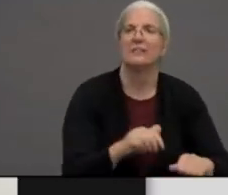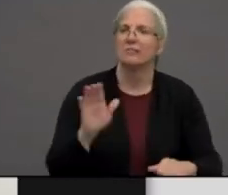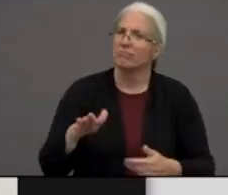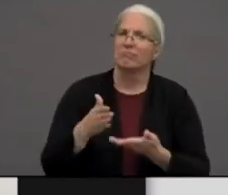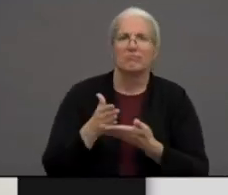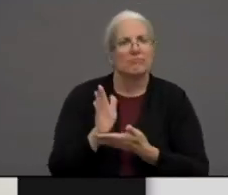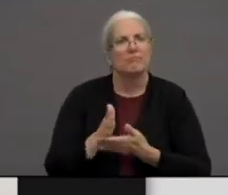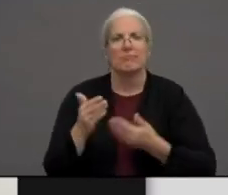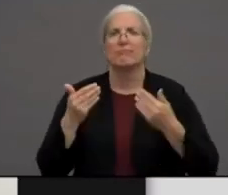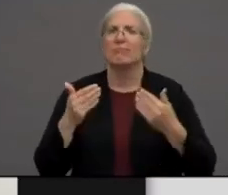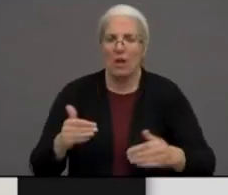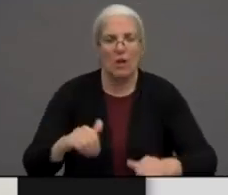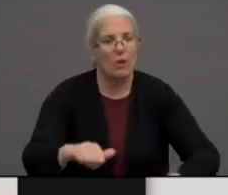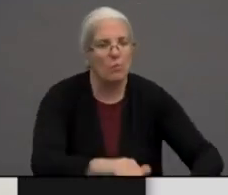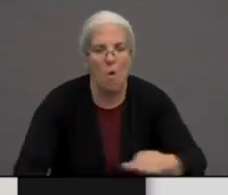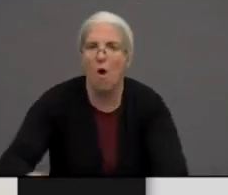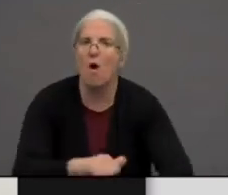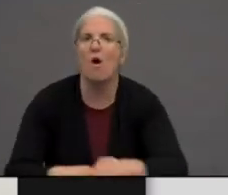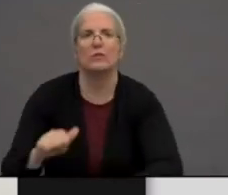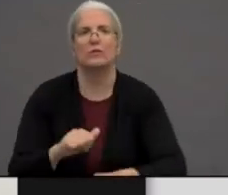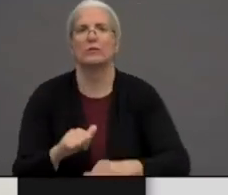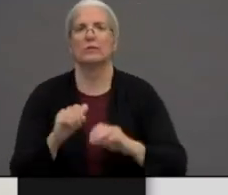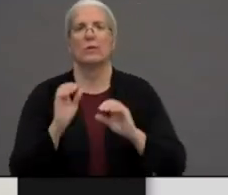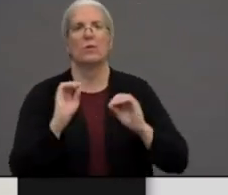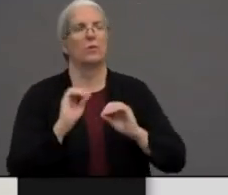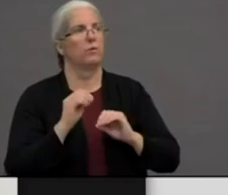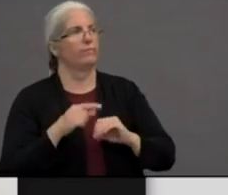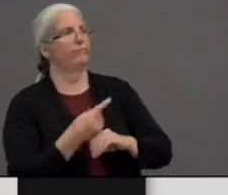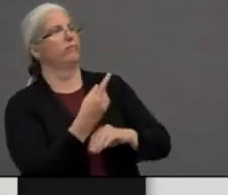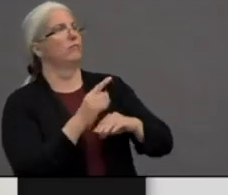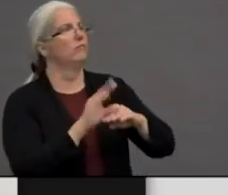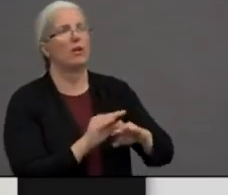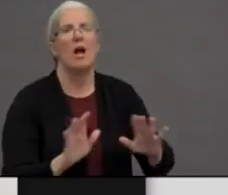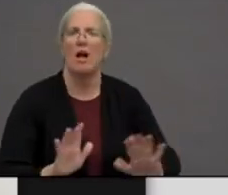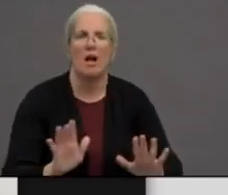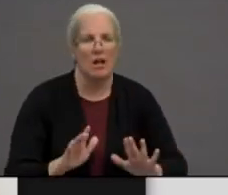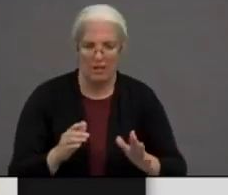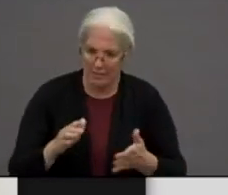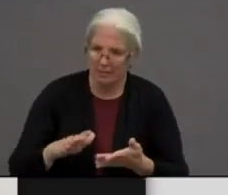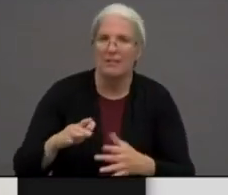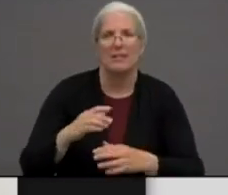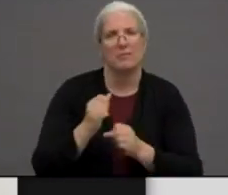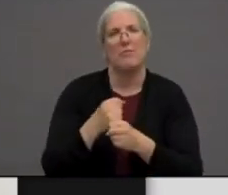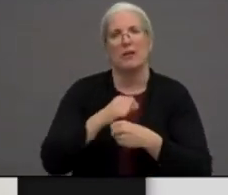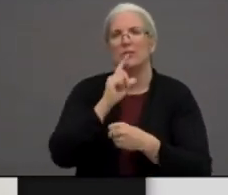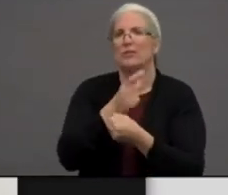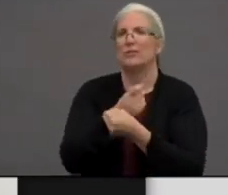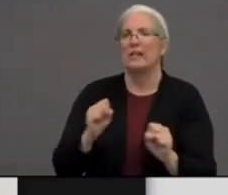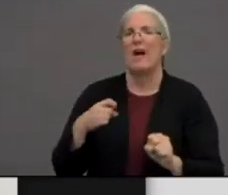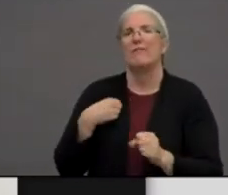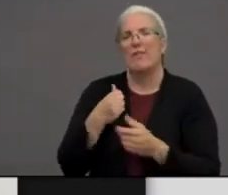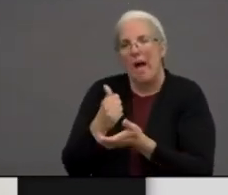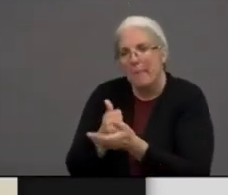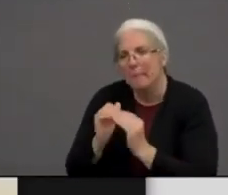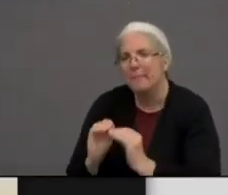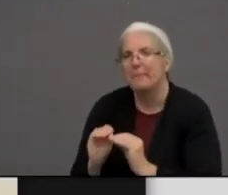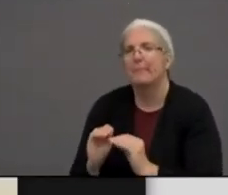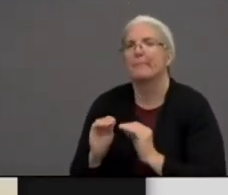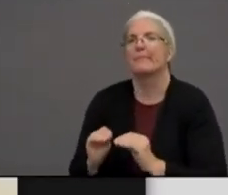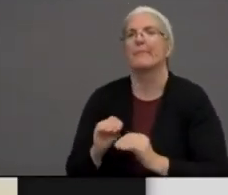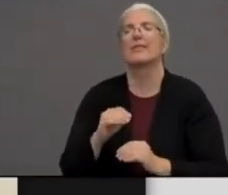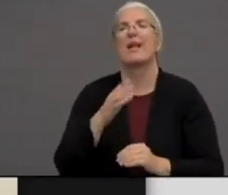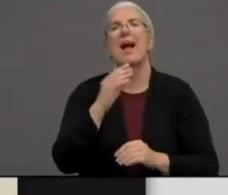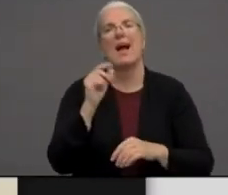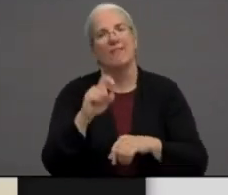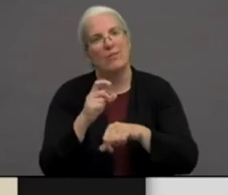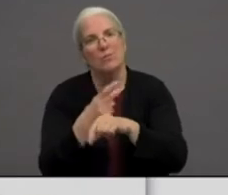wipe things down and, you know, do things like that. So I just want to help them with that, especially wearing face coverings throughout the day. My older